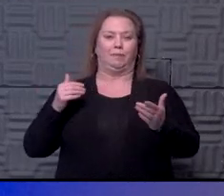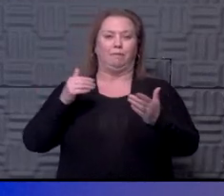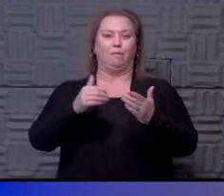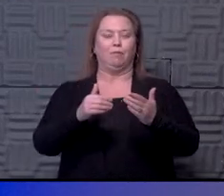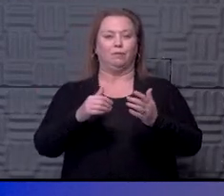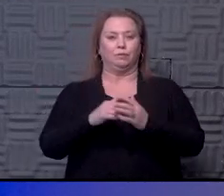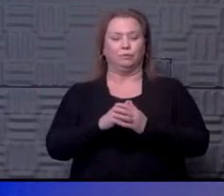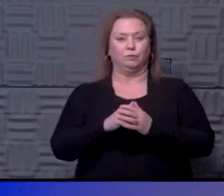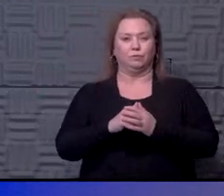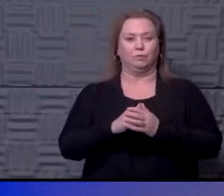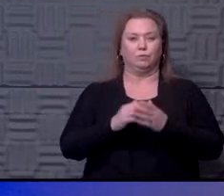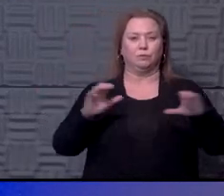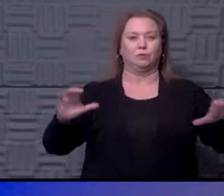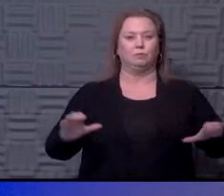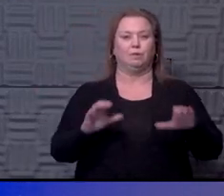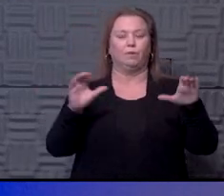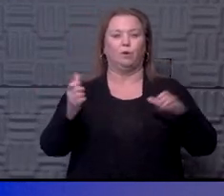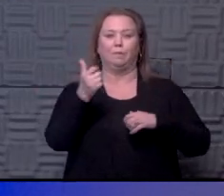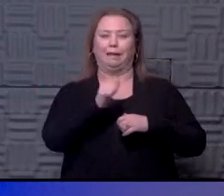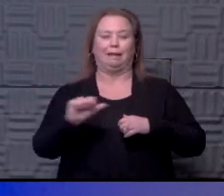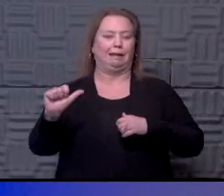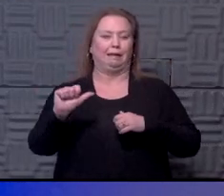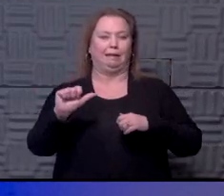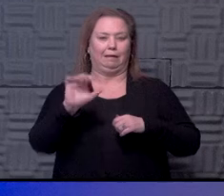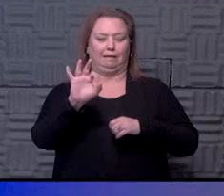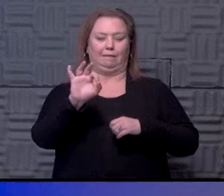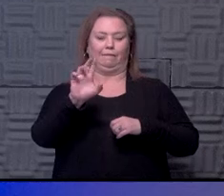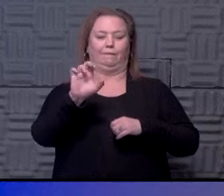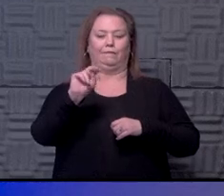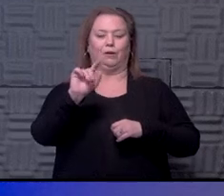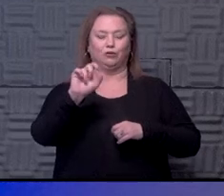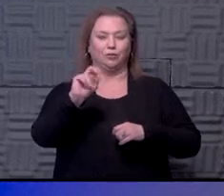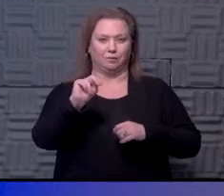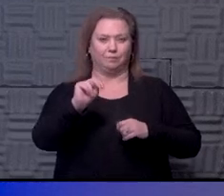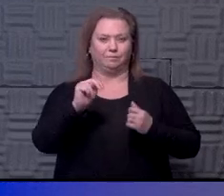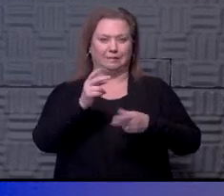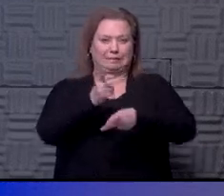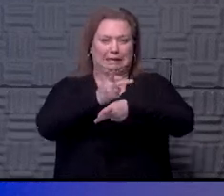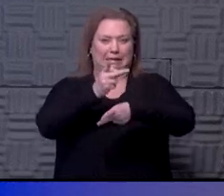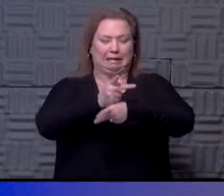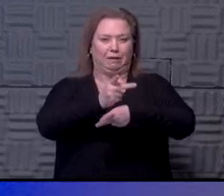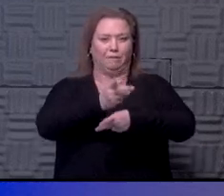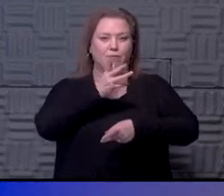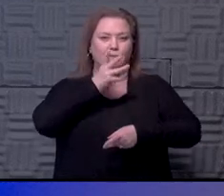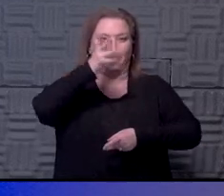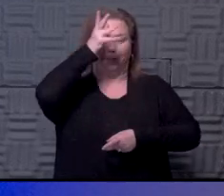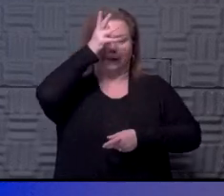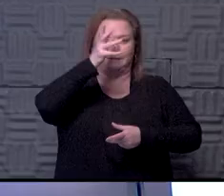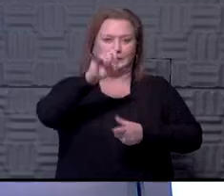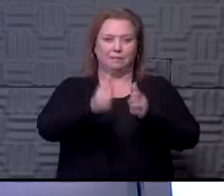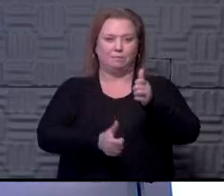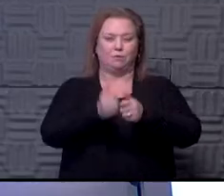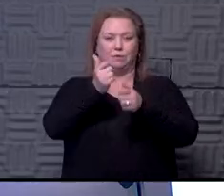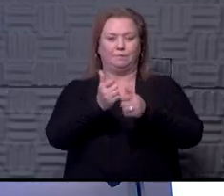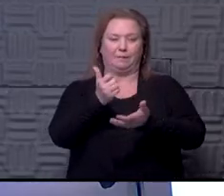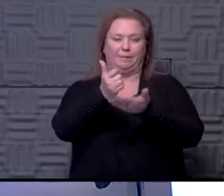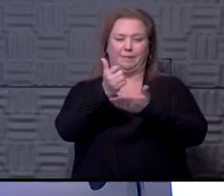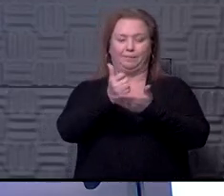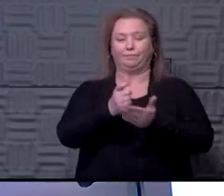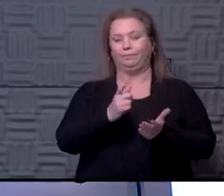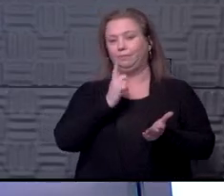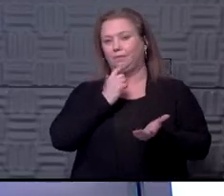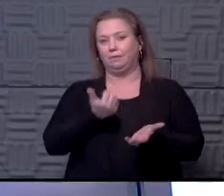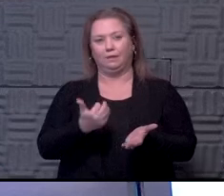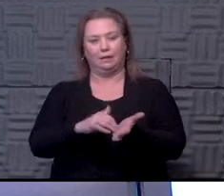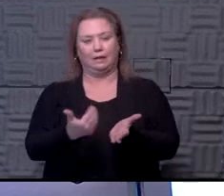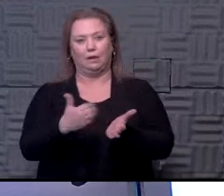them to perform any functions or what that might be. But I think doing those things is really going to be the most helpful thing. Yeah. As we said over and over and